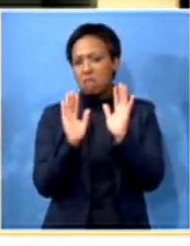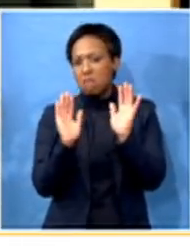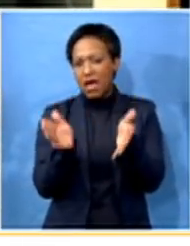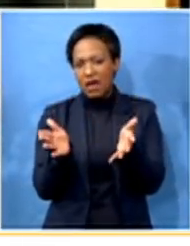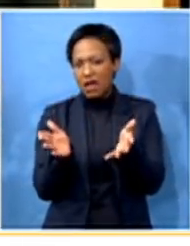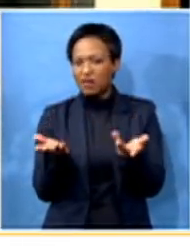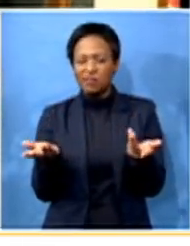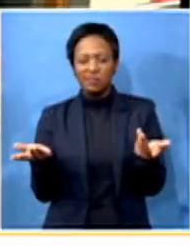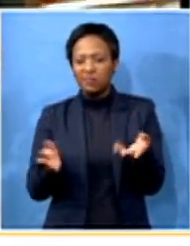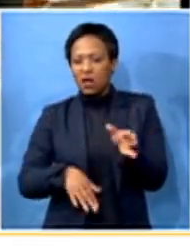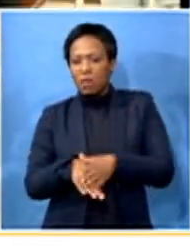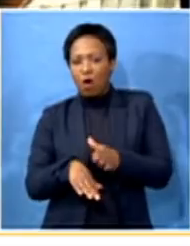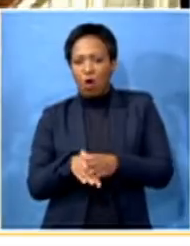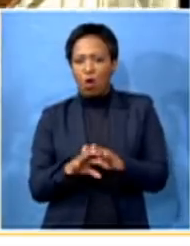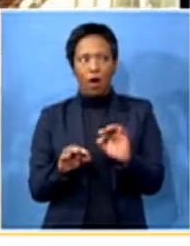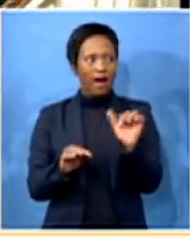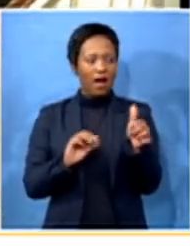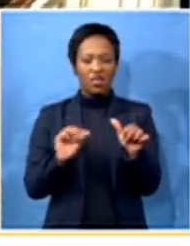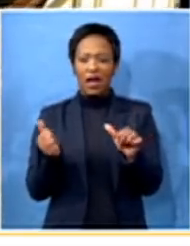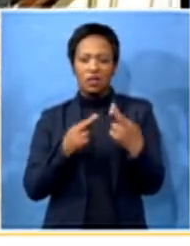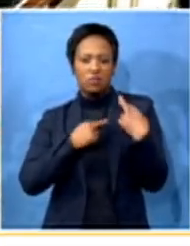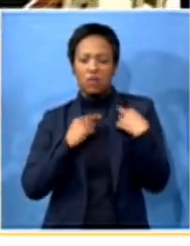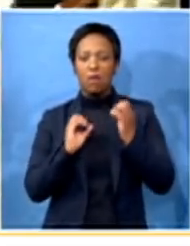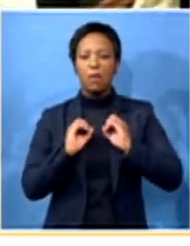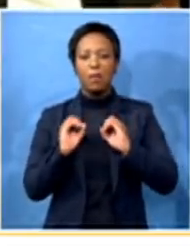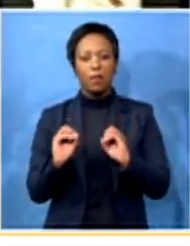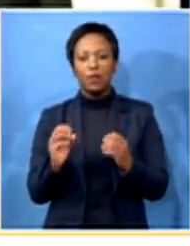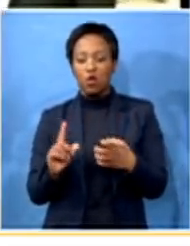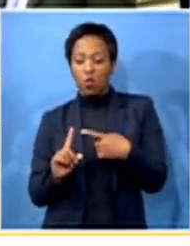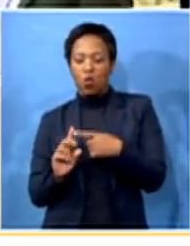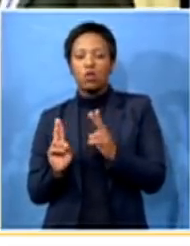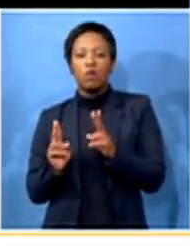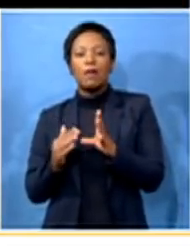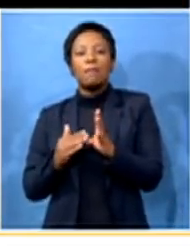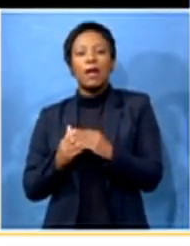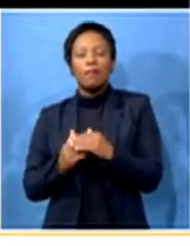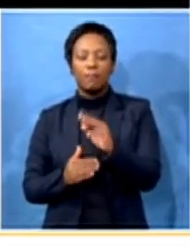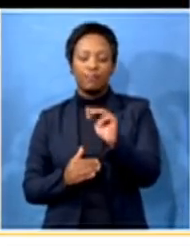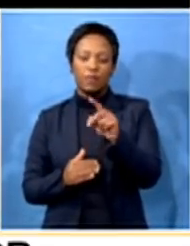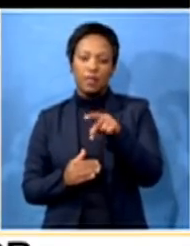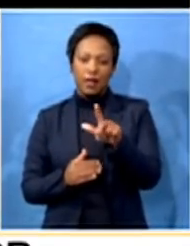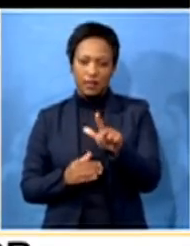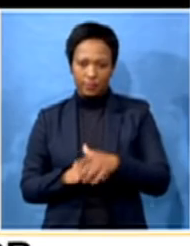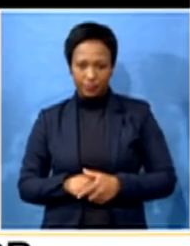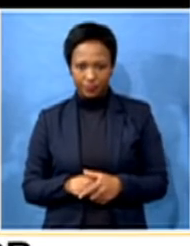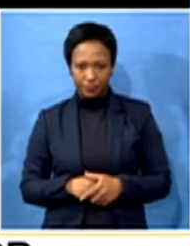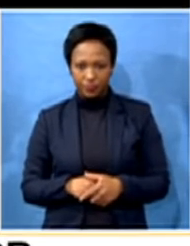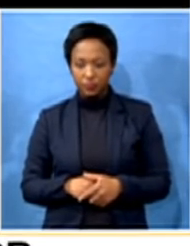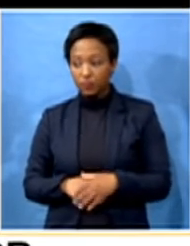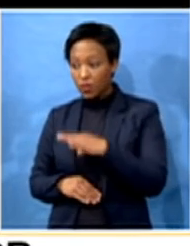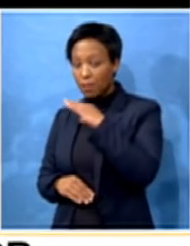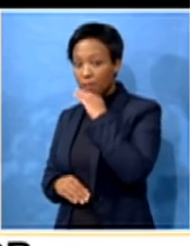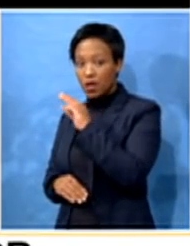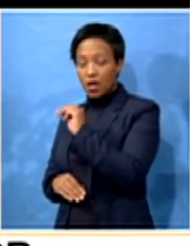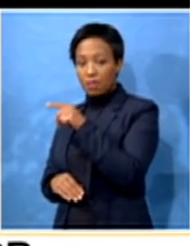that, there is no more of a responsibility which we are to conduct as an ordinary member of the legislature. So do MPLs get